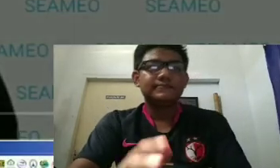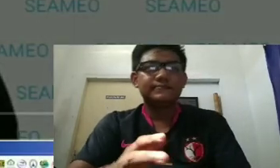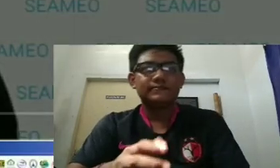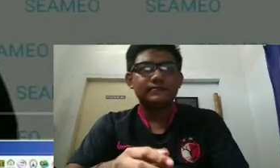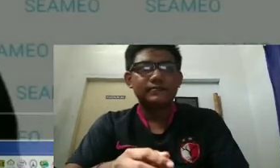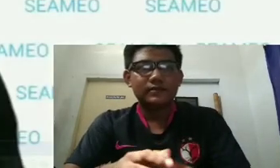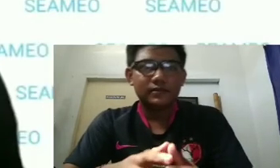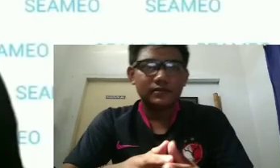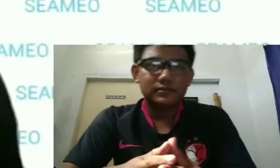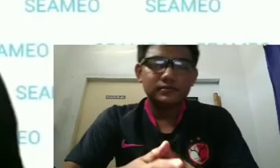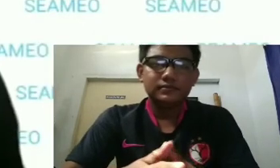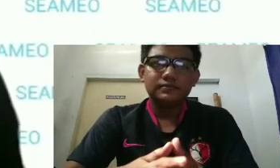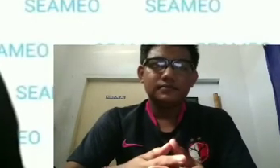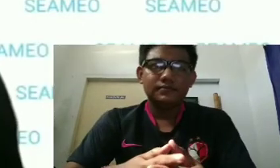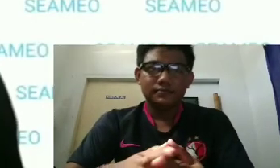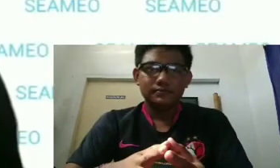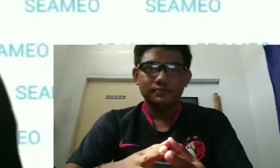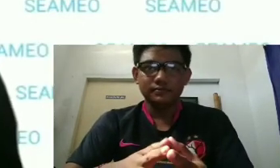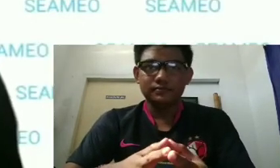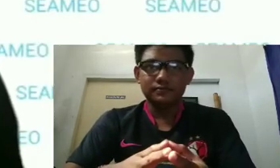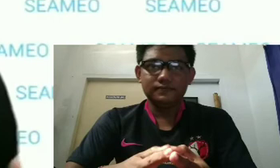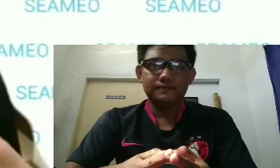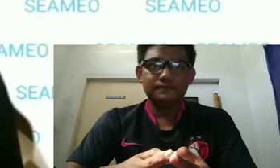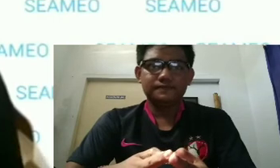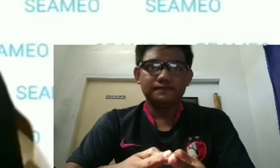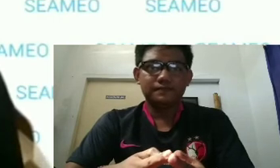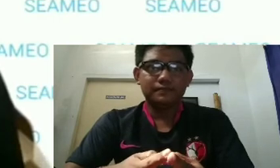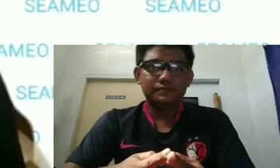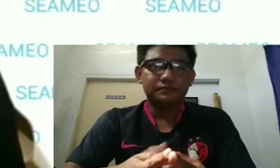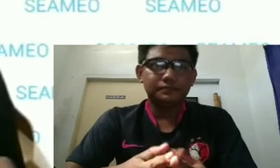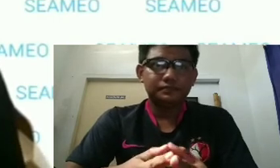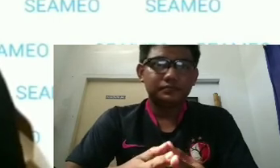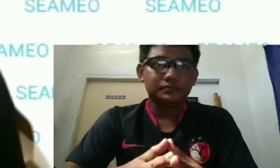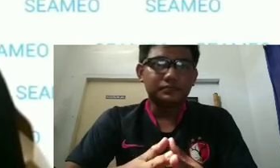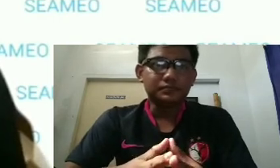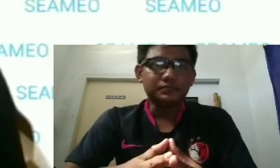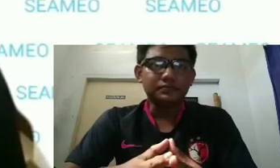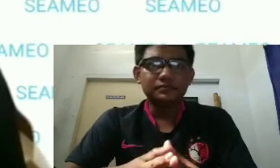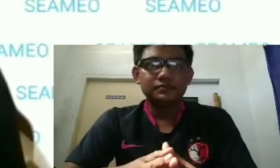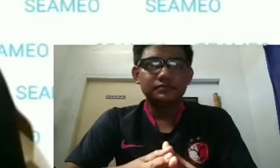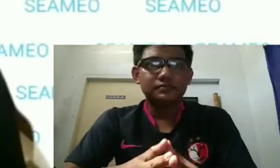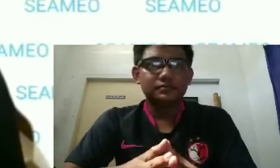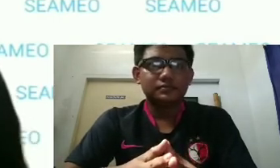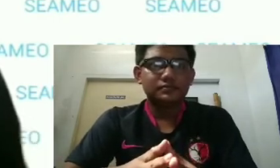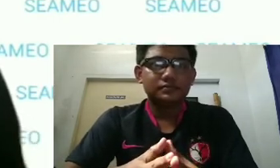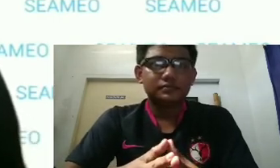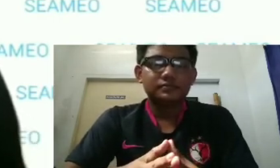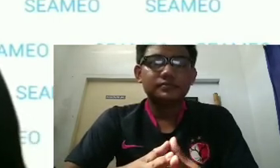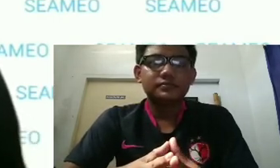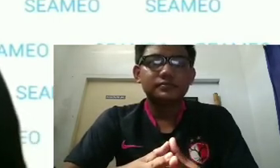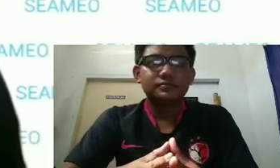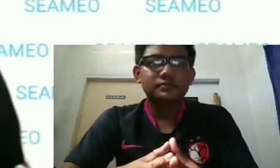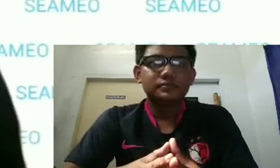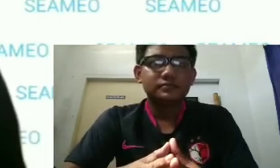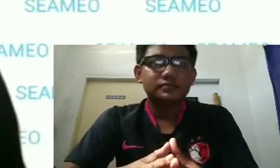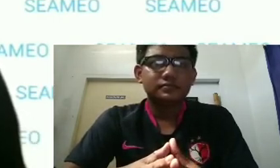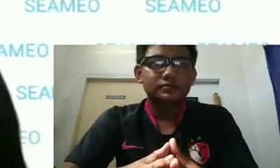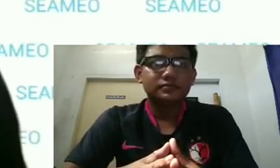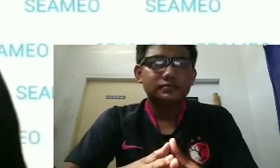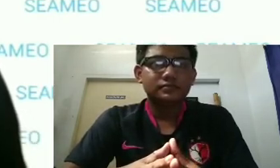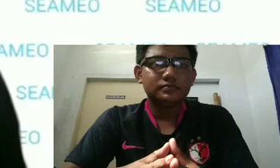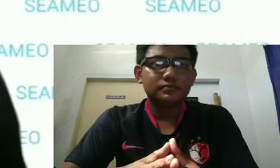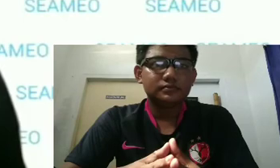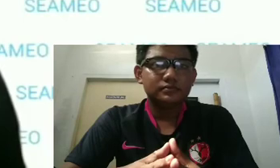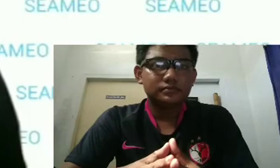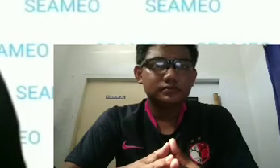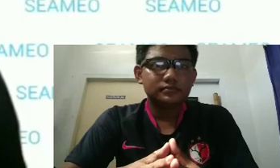our criteria for selecting the video is not just the quality and creativity in production but the stories